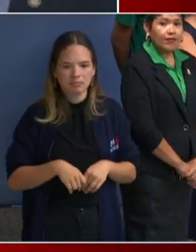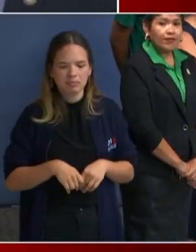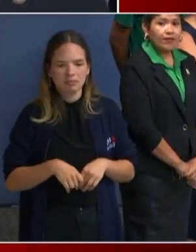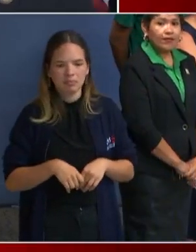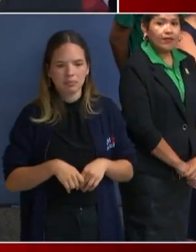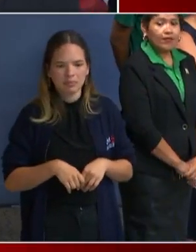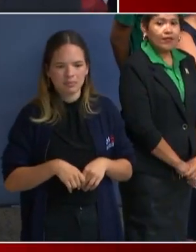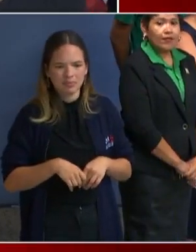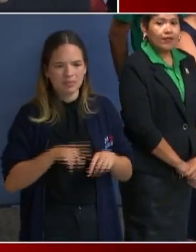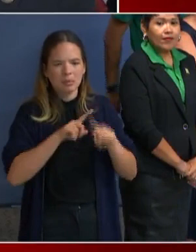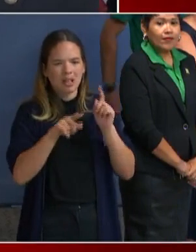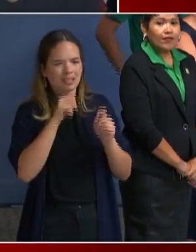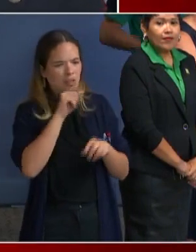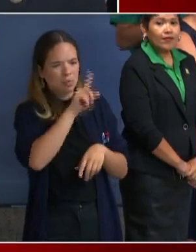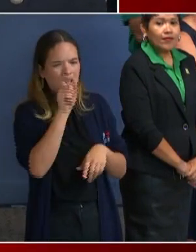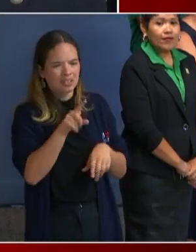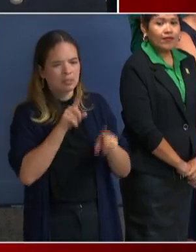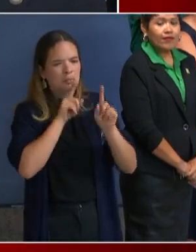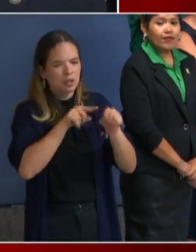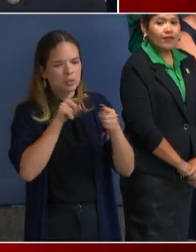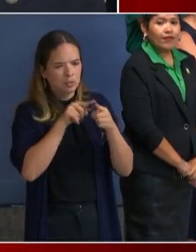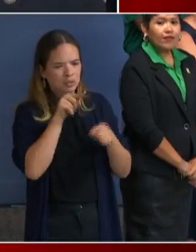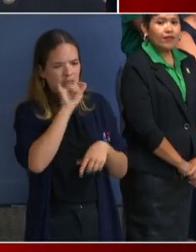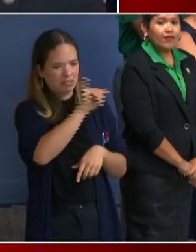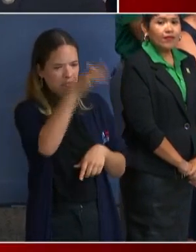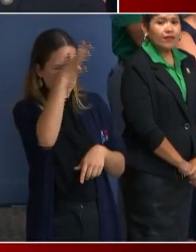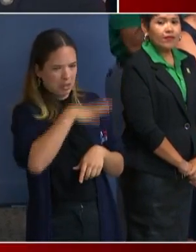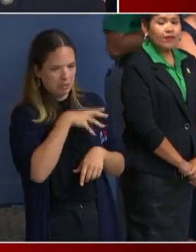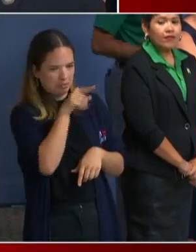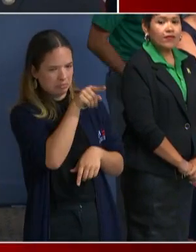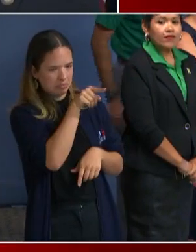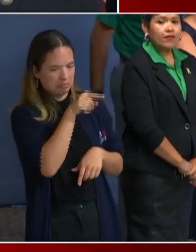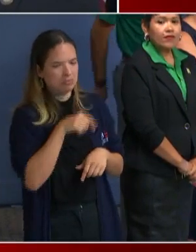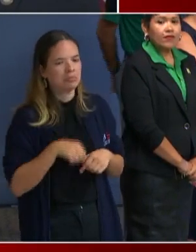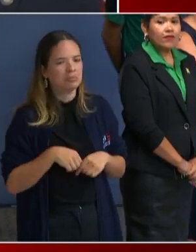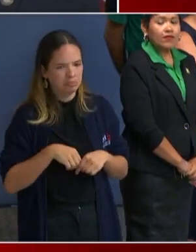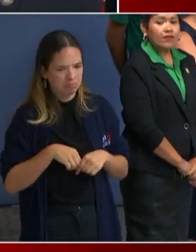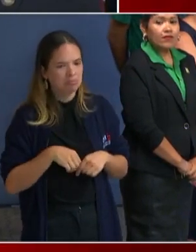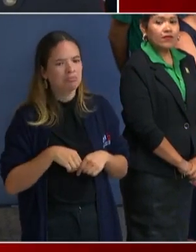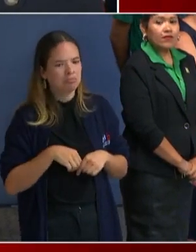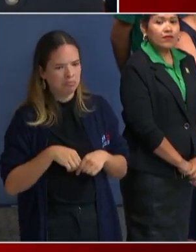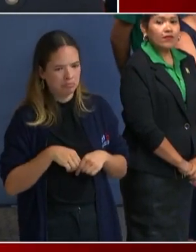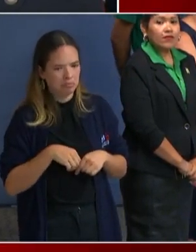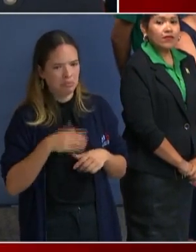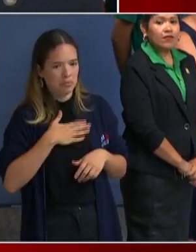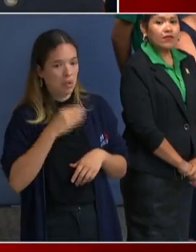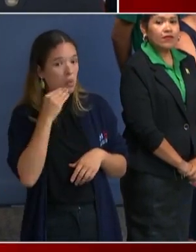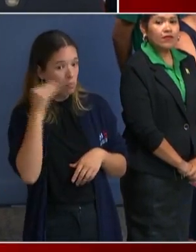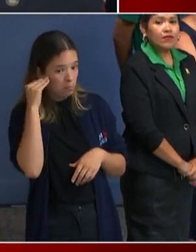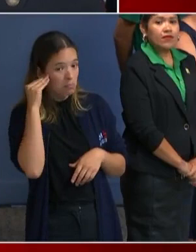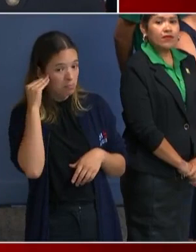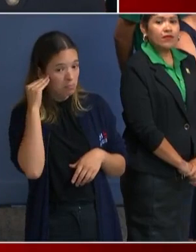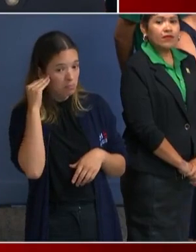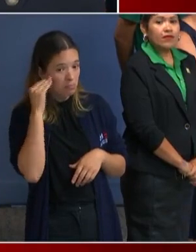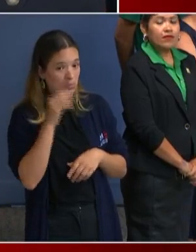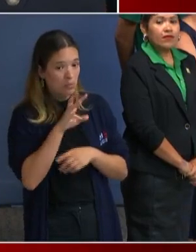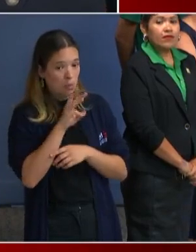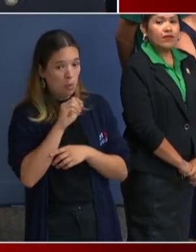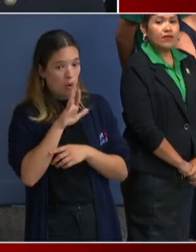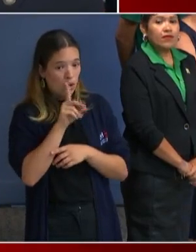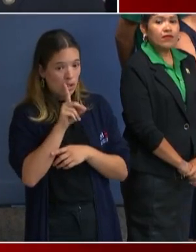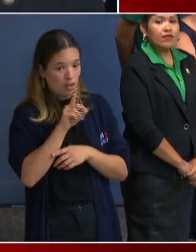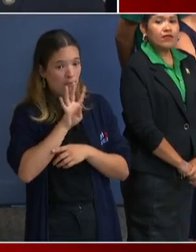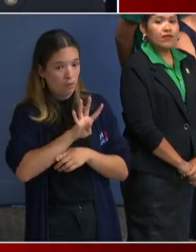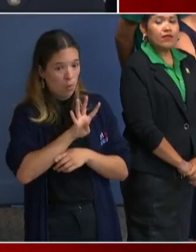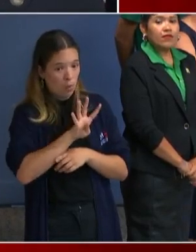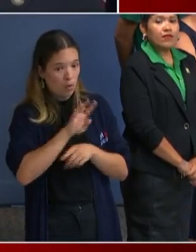just maybe a response to the gentleman. My home, I live in the workforce, made a call for 9-1-1